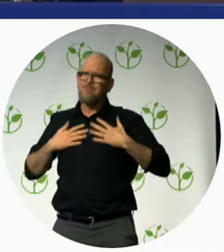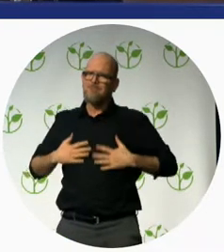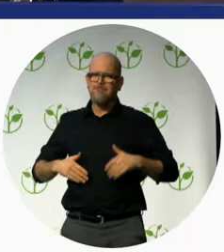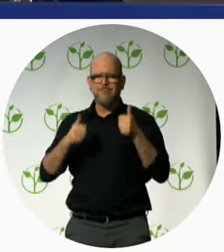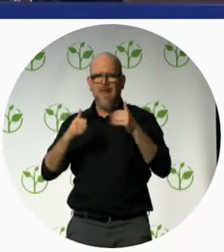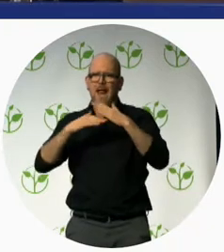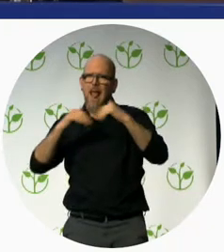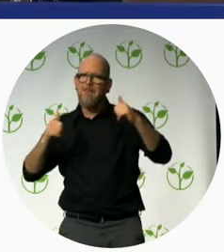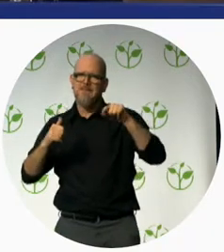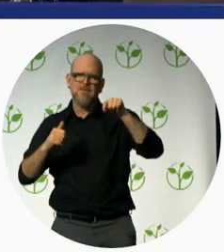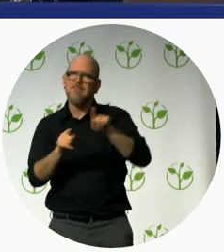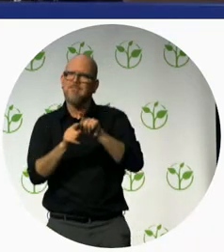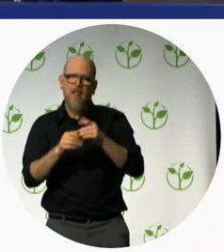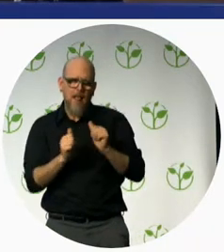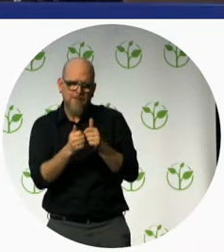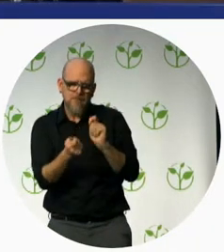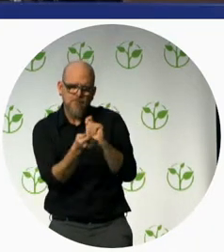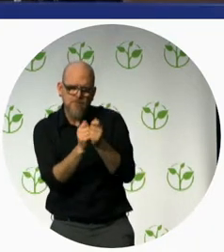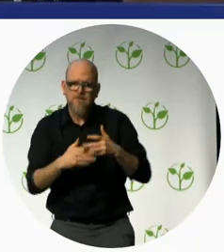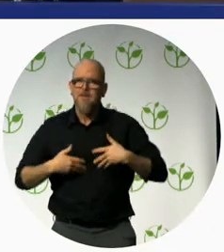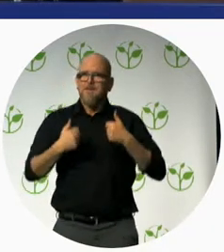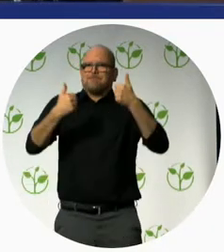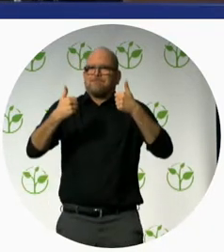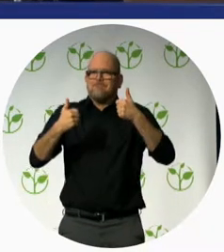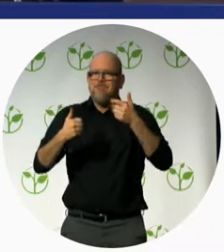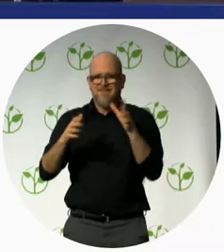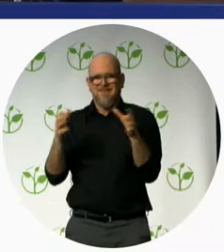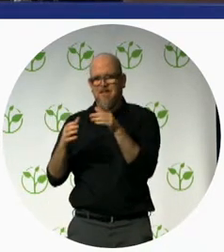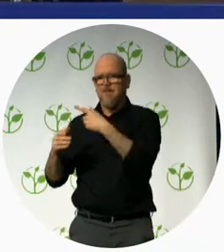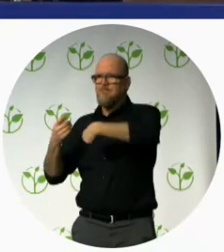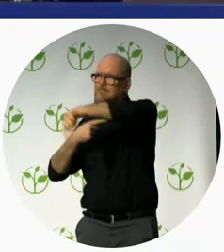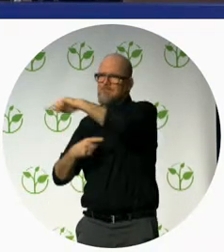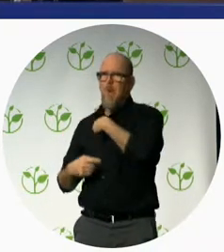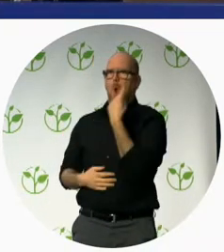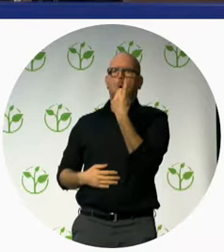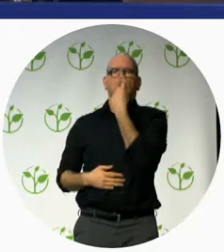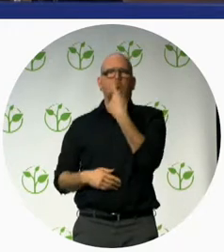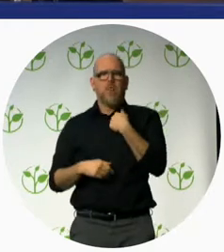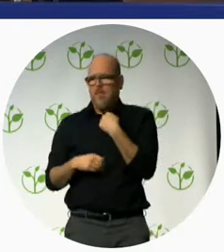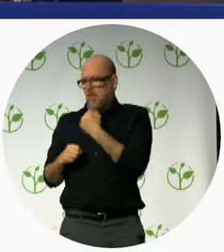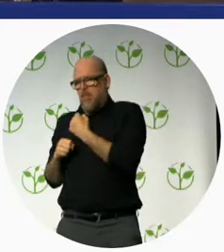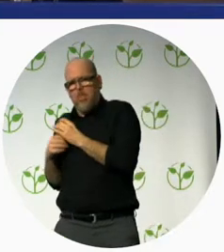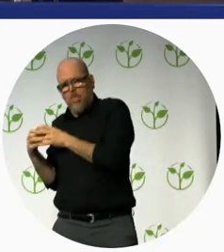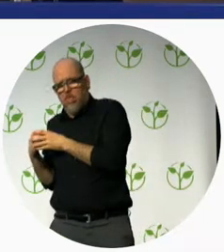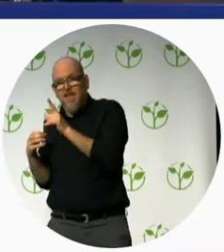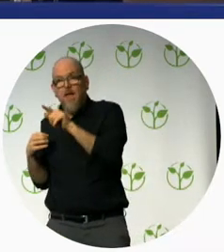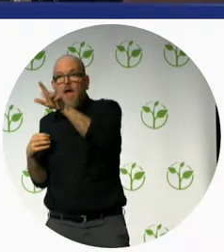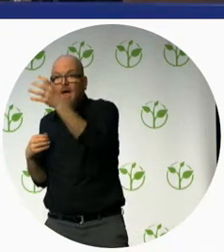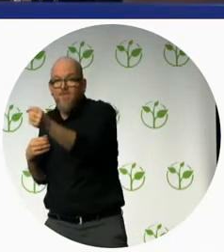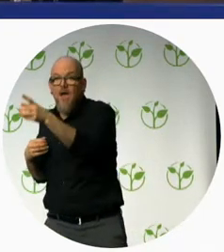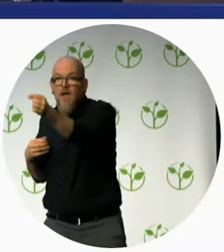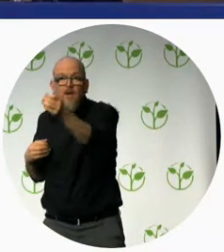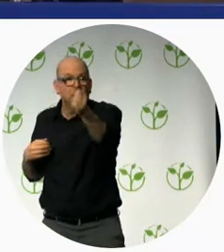empowering the community members from case detection to service delivery to referral we also provide medical